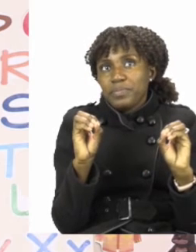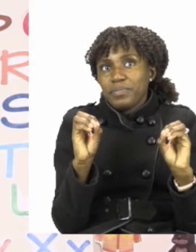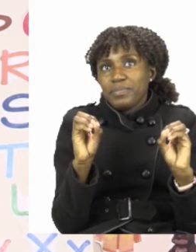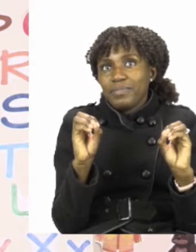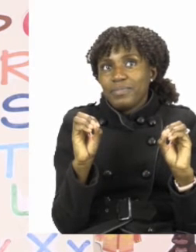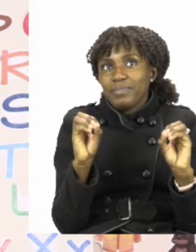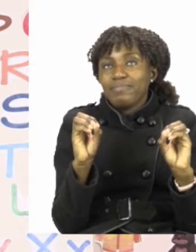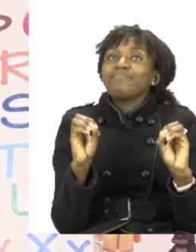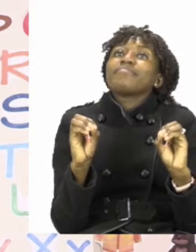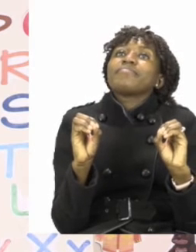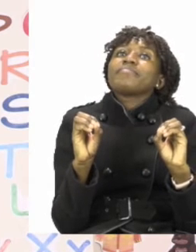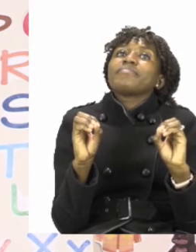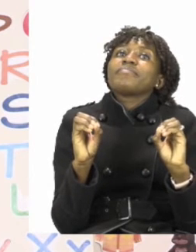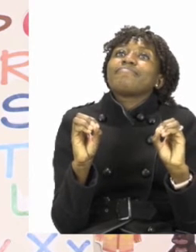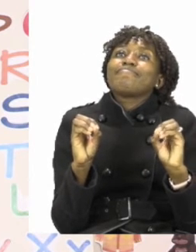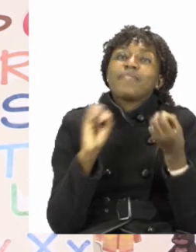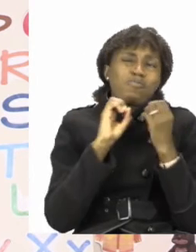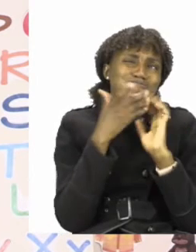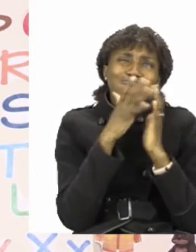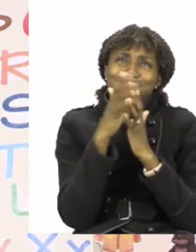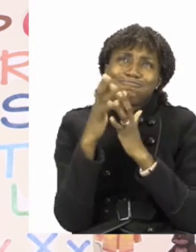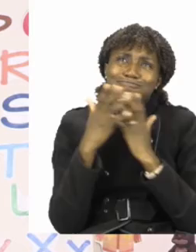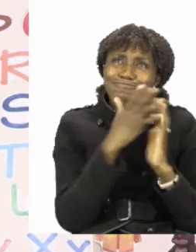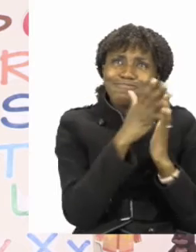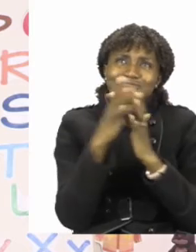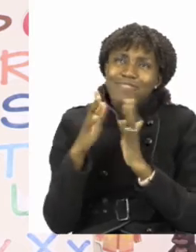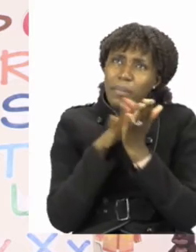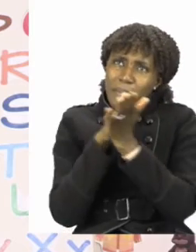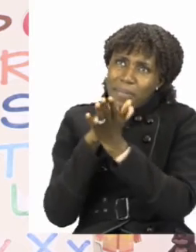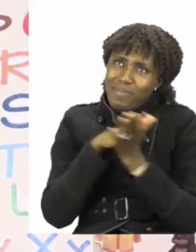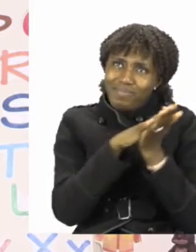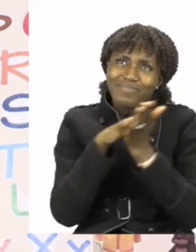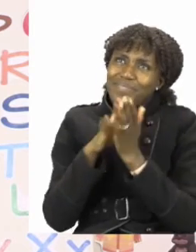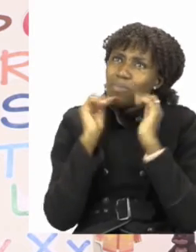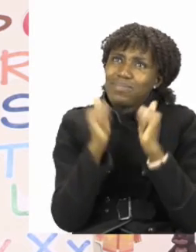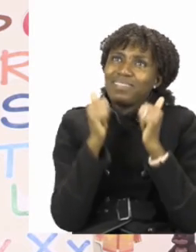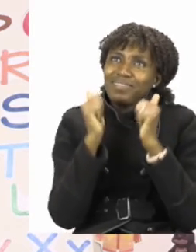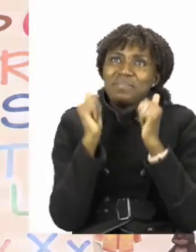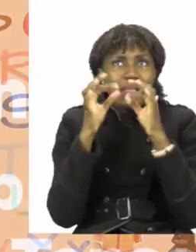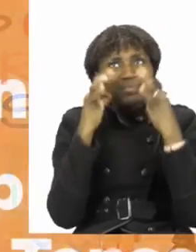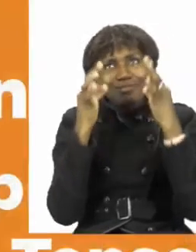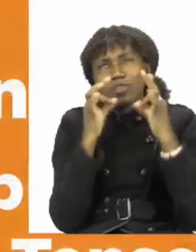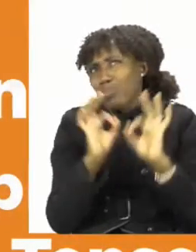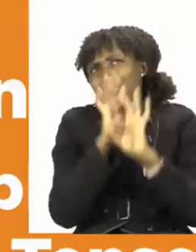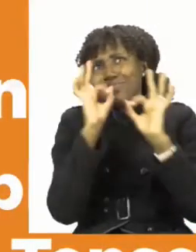away. Yay! Good job everyone!